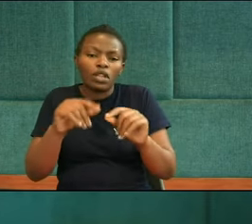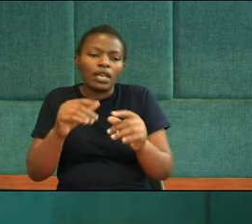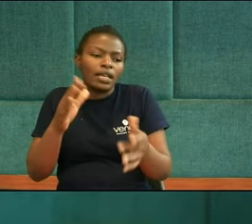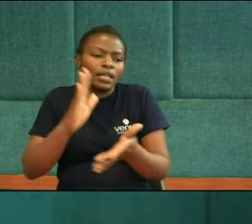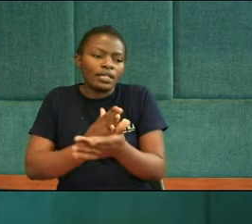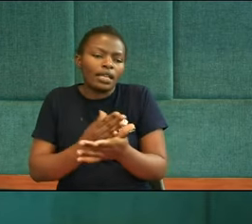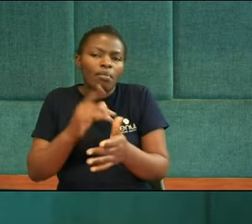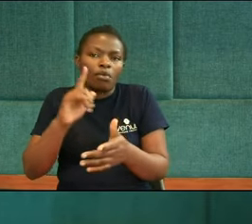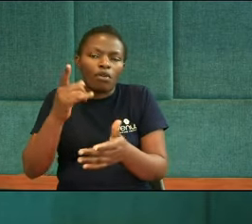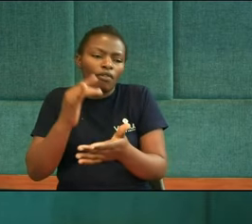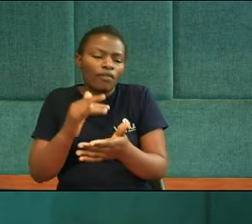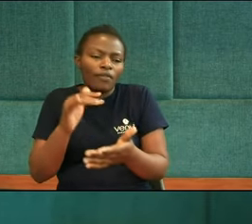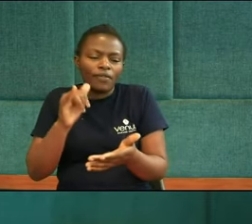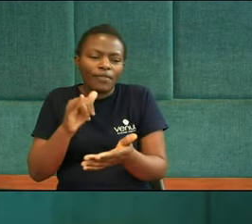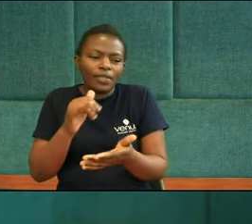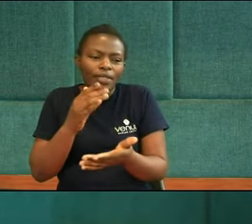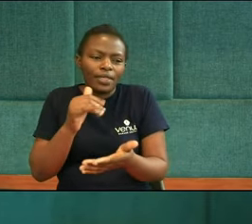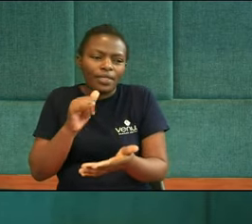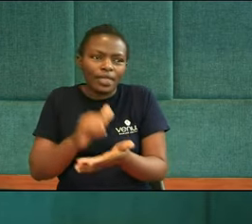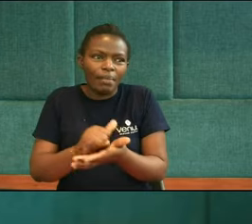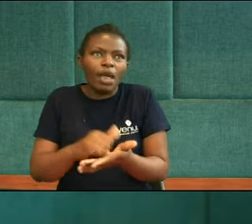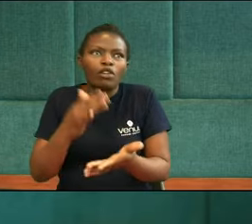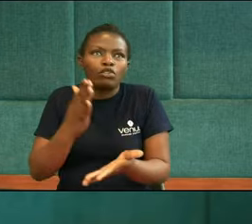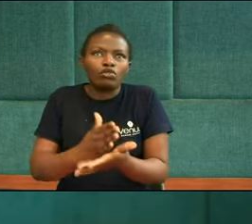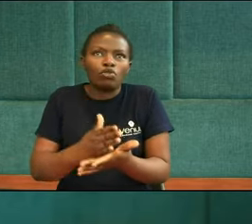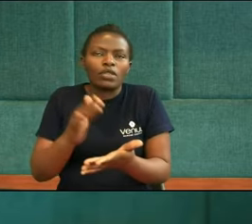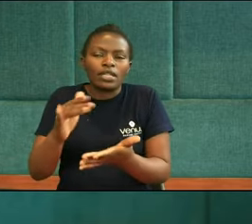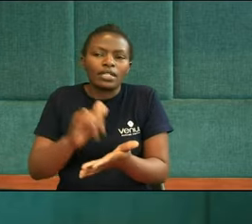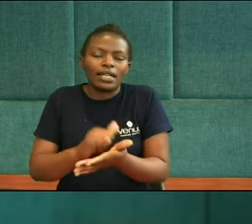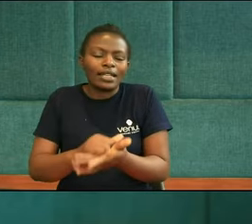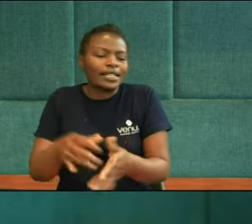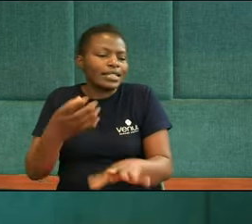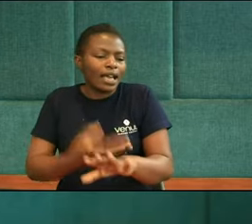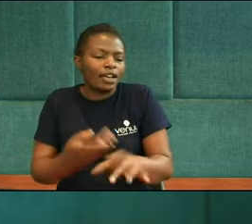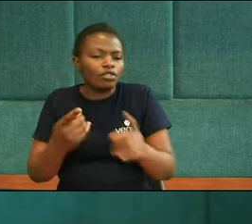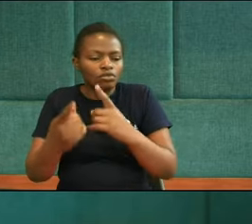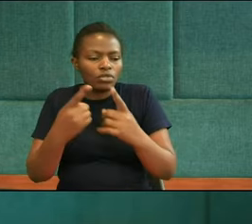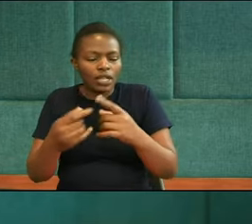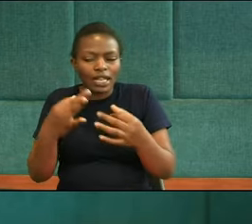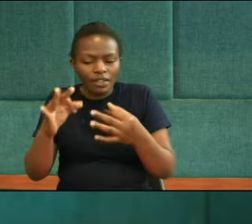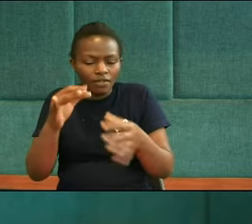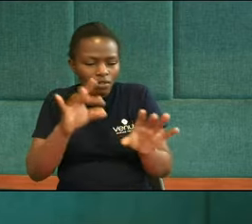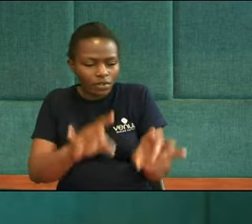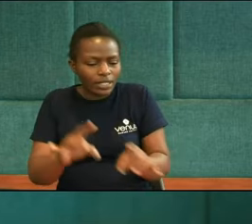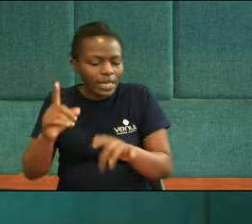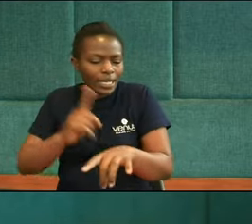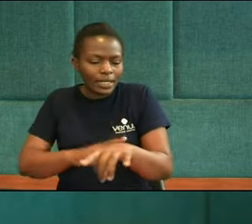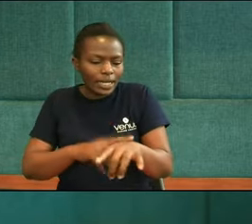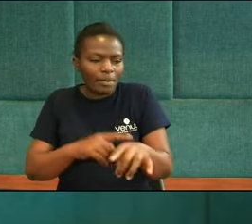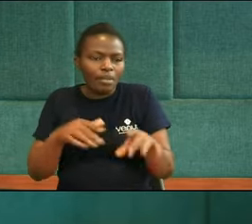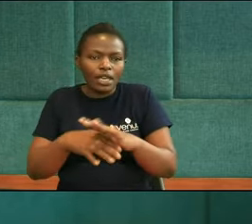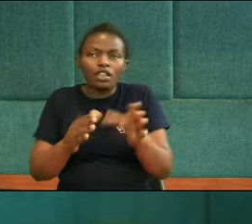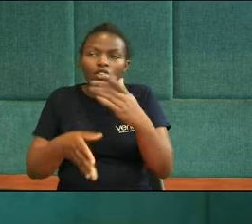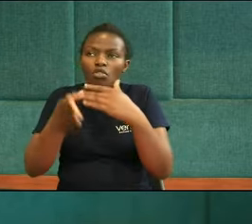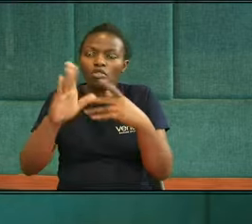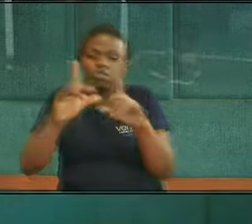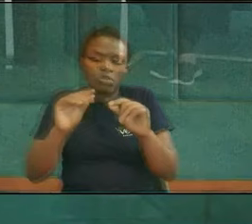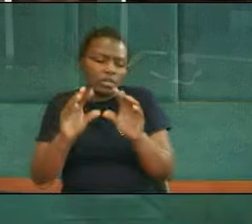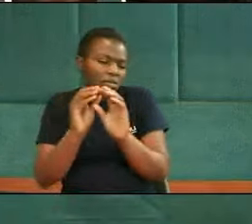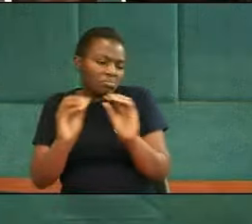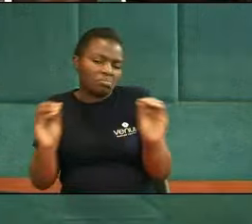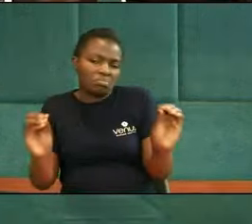and 1% of lie It would be very difficult for you to tell If you do not spend time in God's word And study his truth